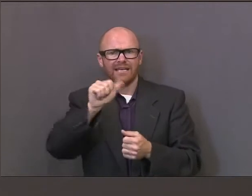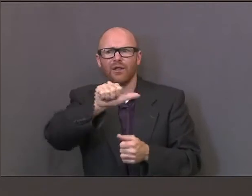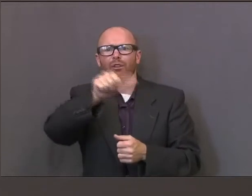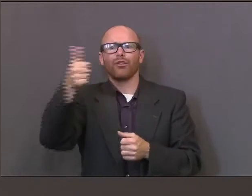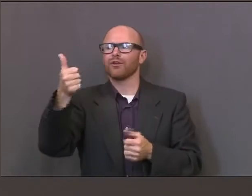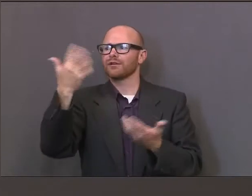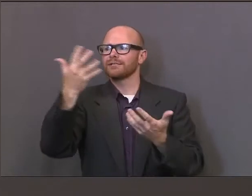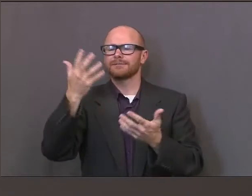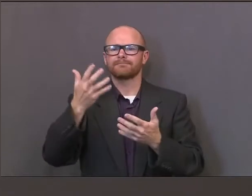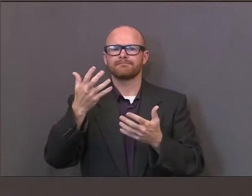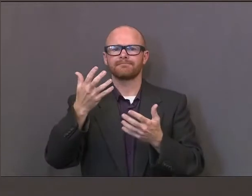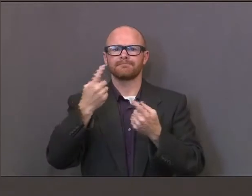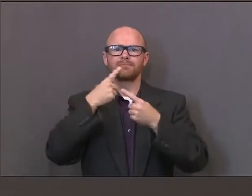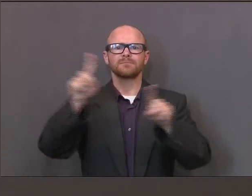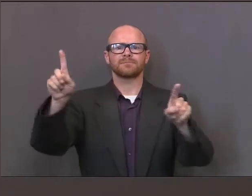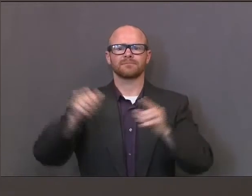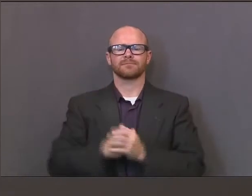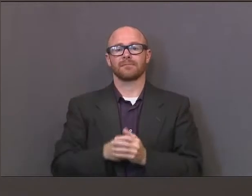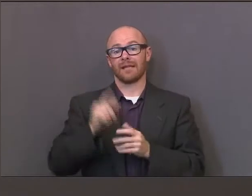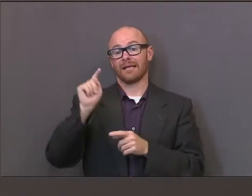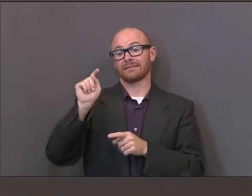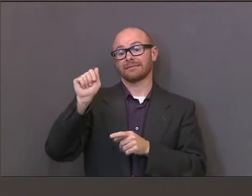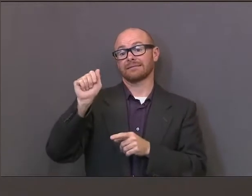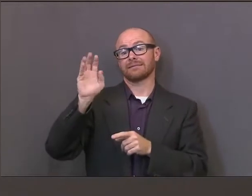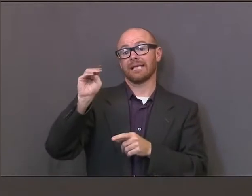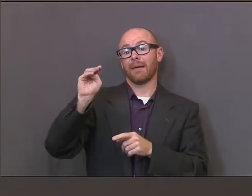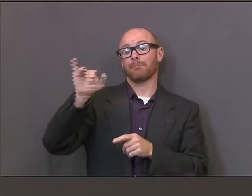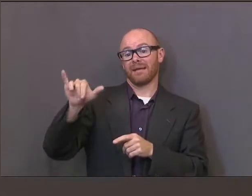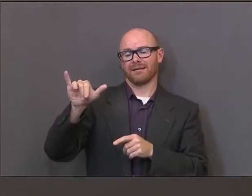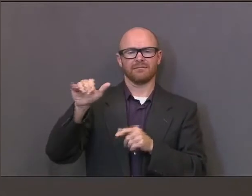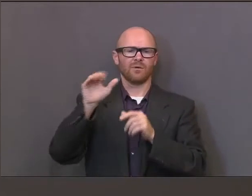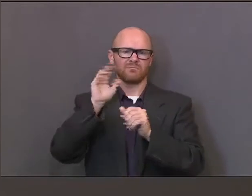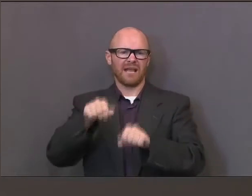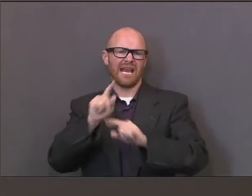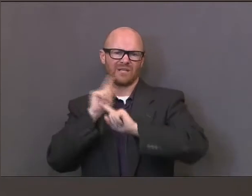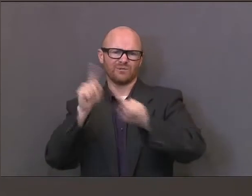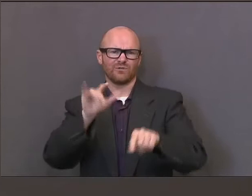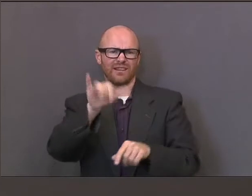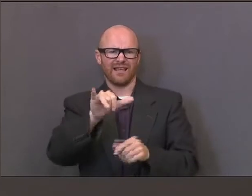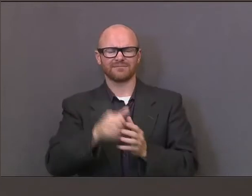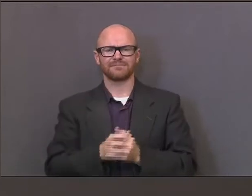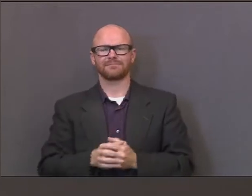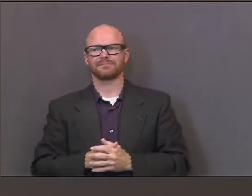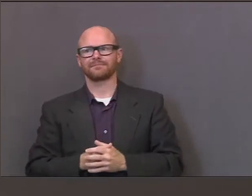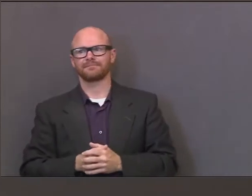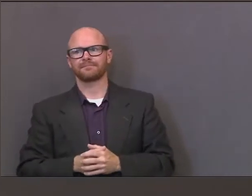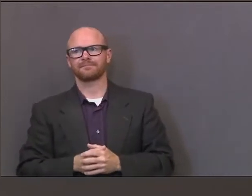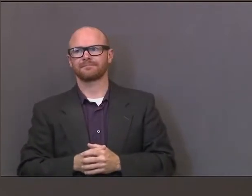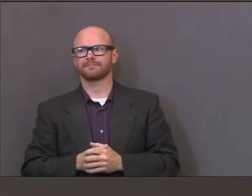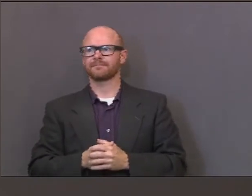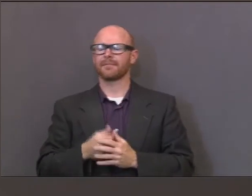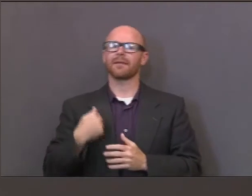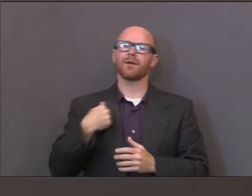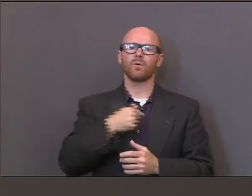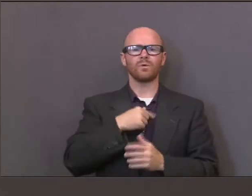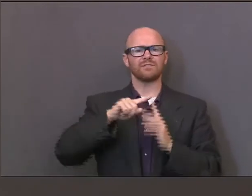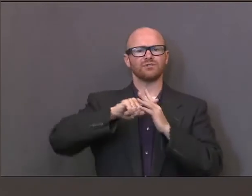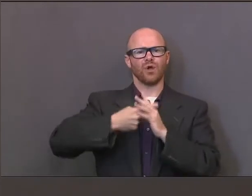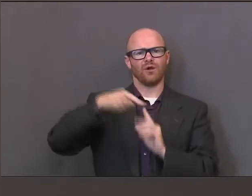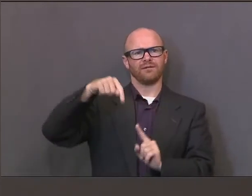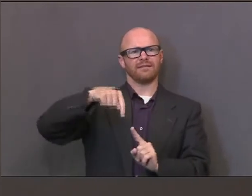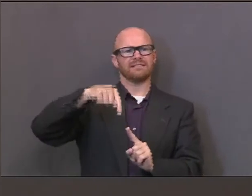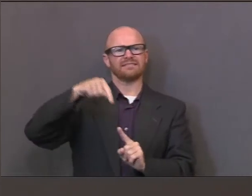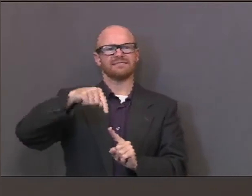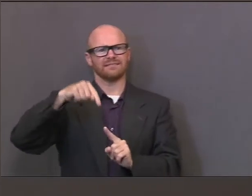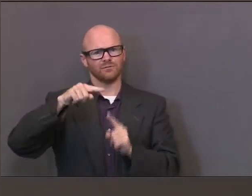-19. Let me ask Tammy to come in and talk about that. As you all know, when we started this quest to